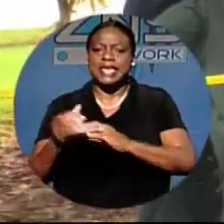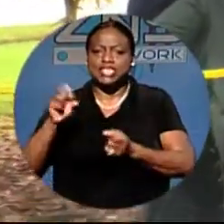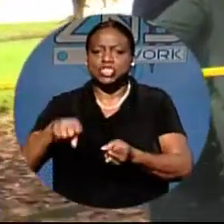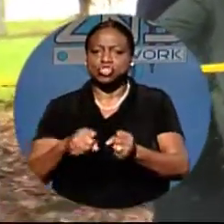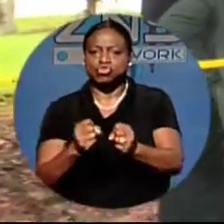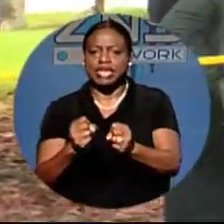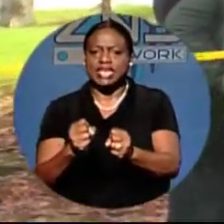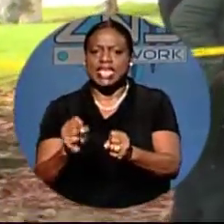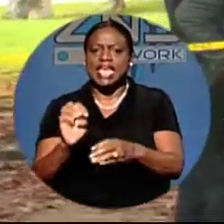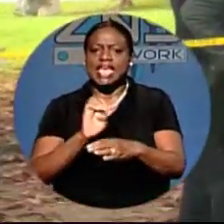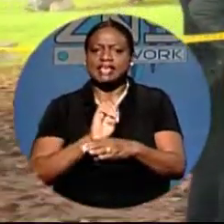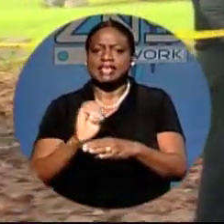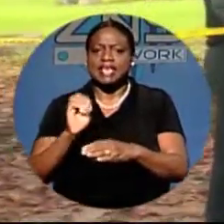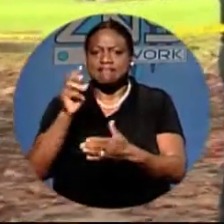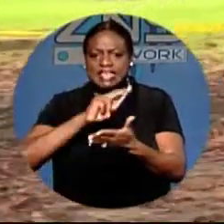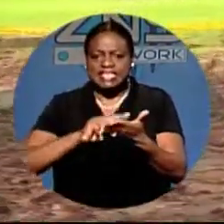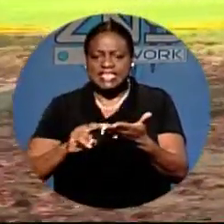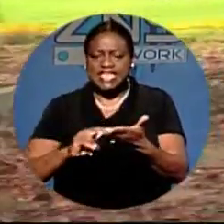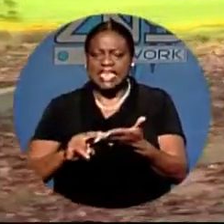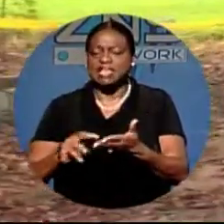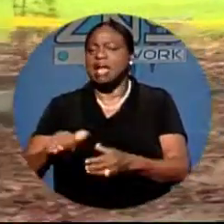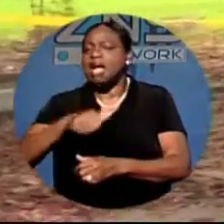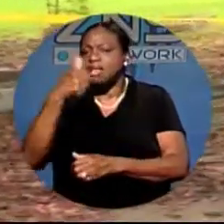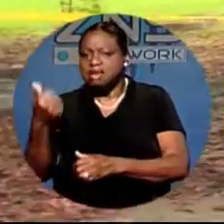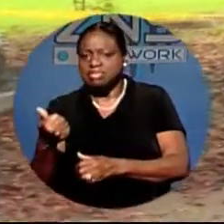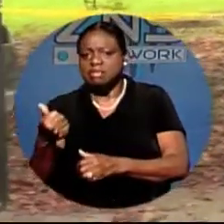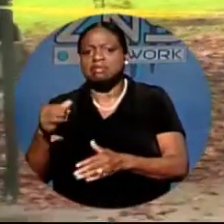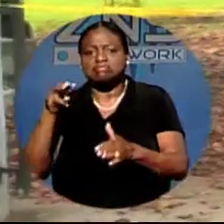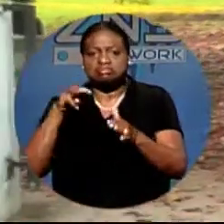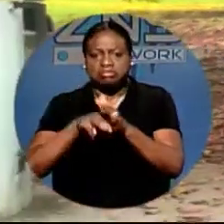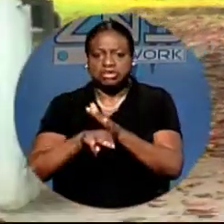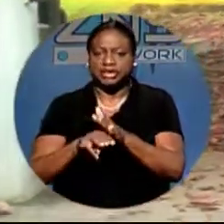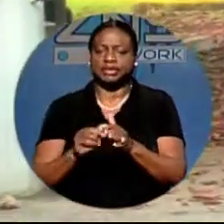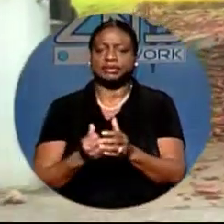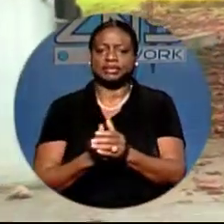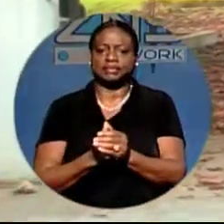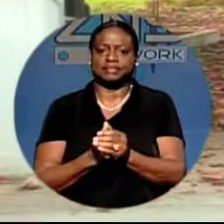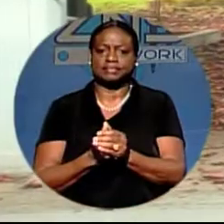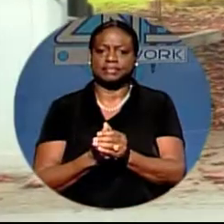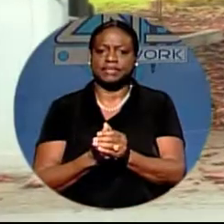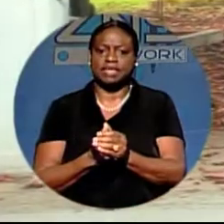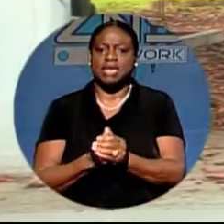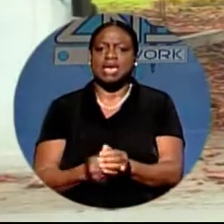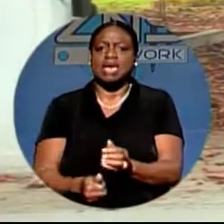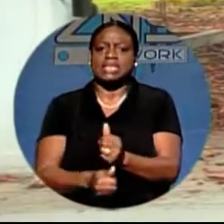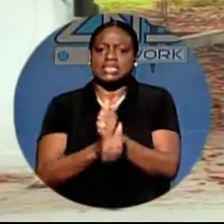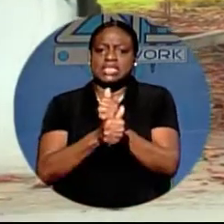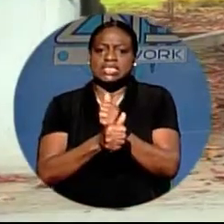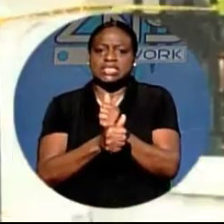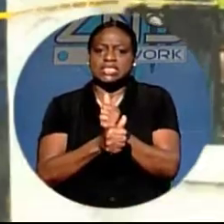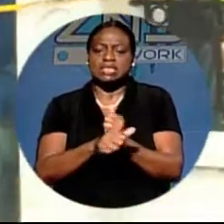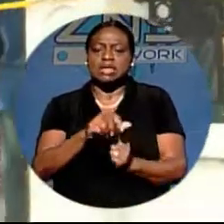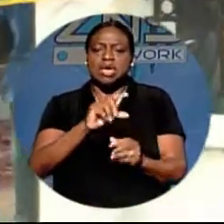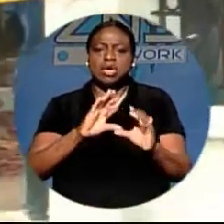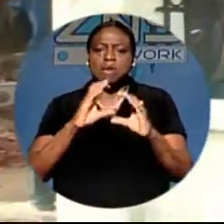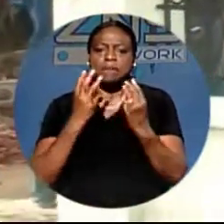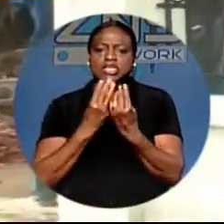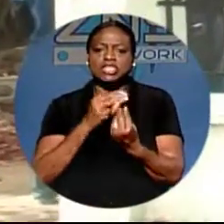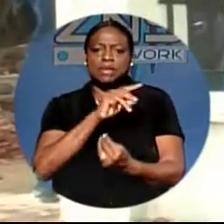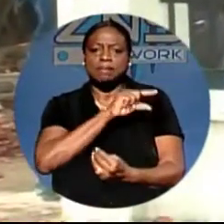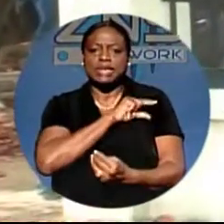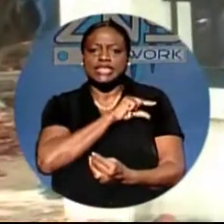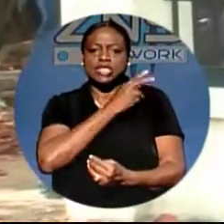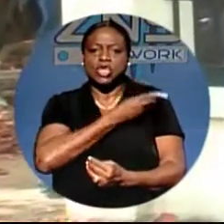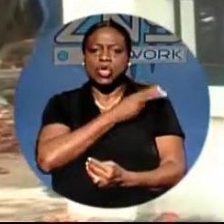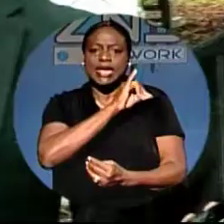of the Eastern Parade, investigating yet another apparent murder. Assistant Commissioner of Police, Hewlin Hanna, gives